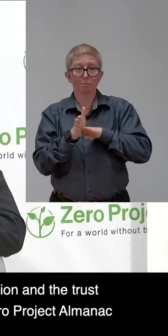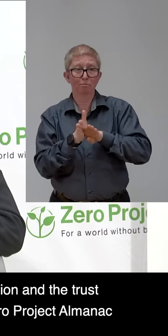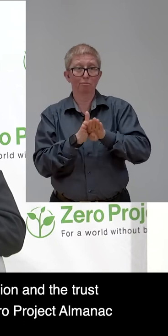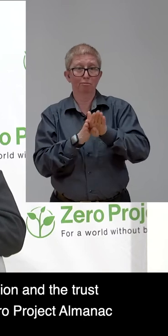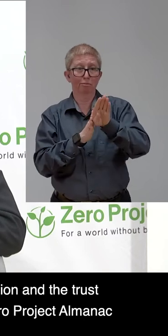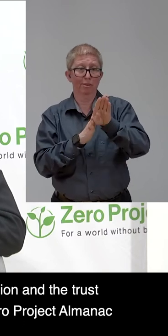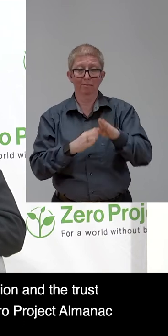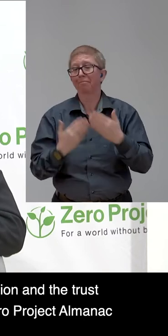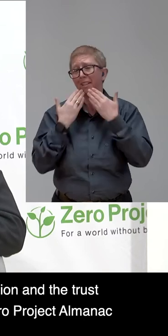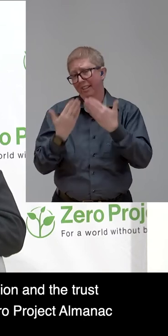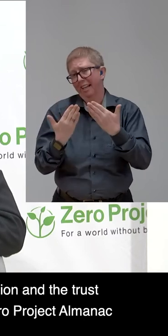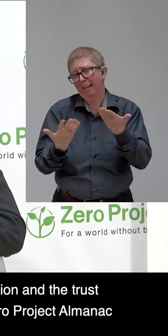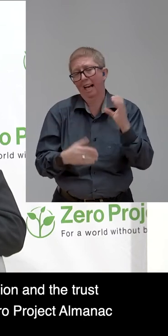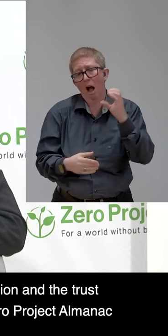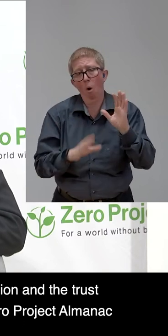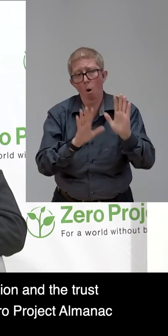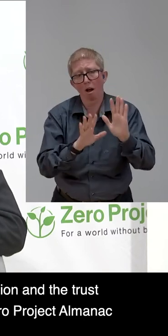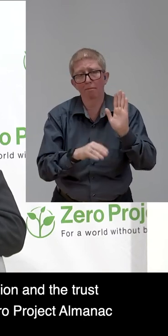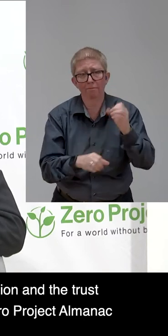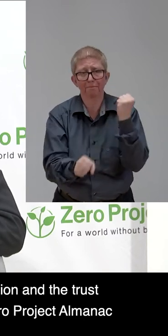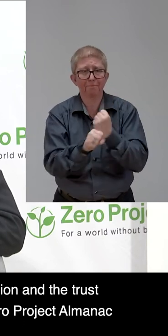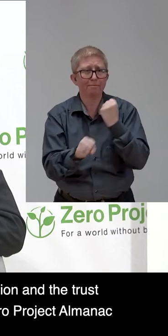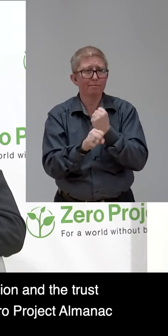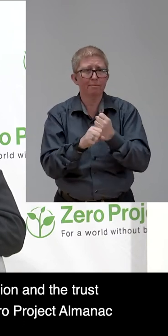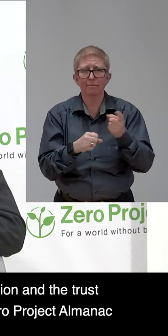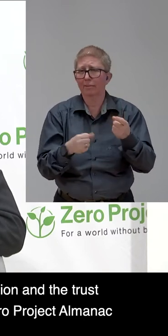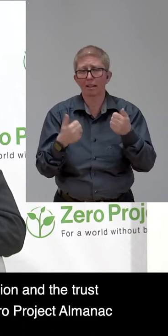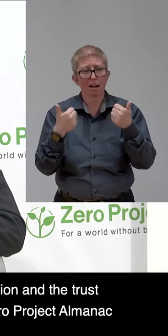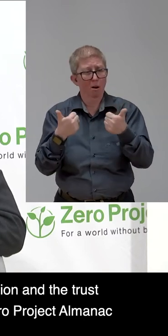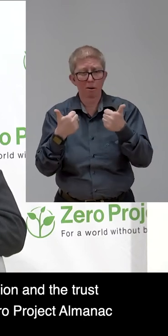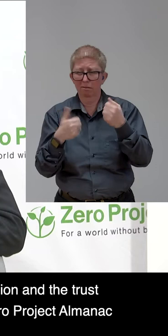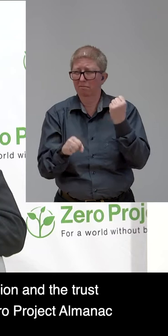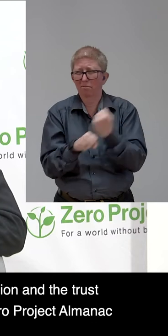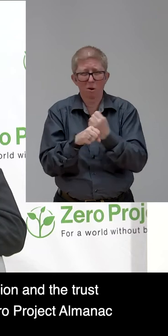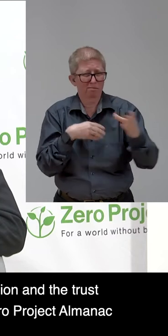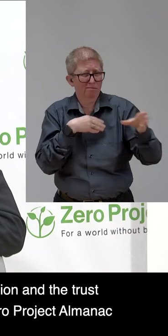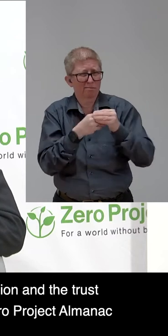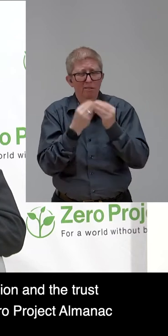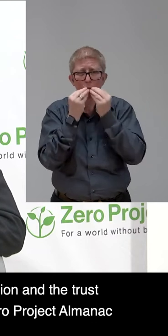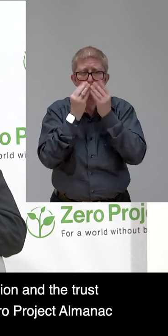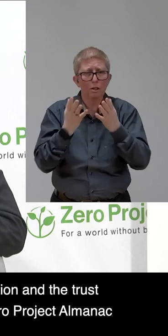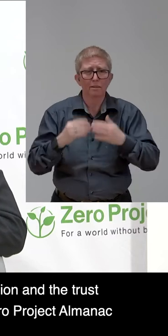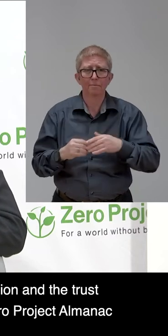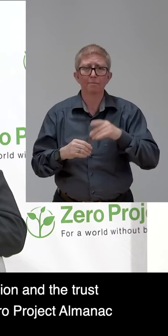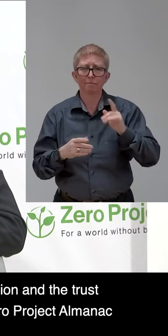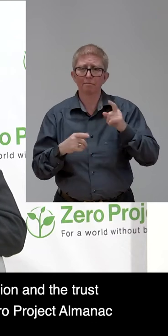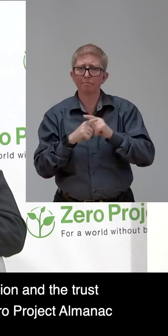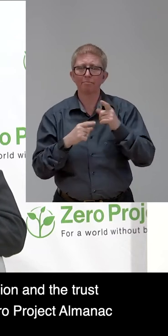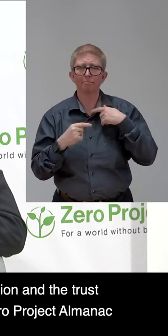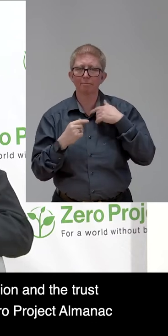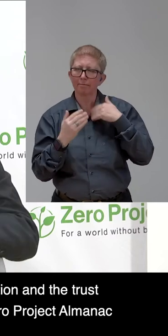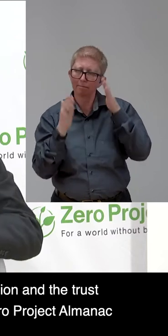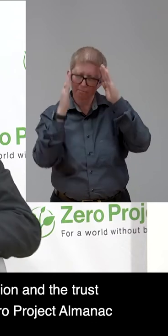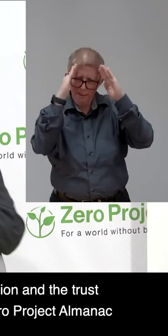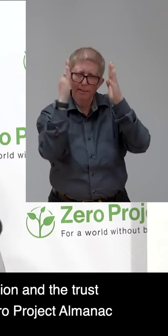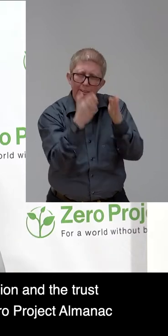for this beautiful cooperation and the trust we have on each other.